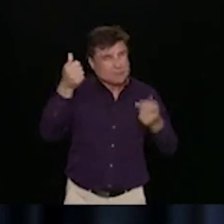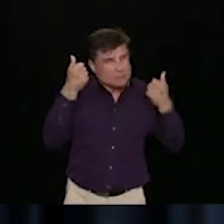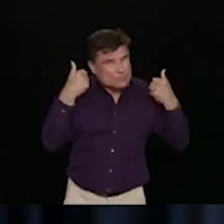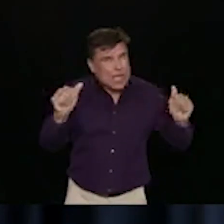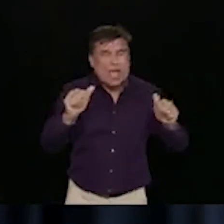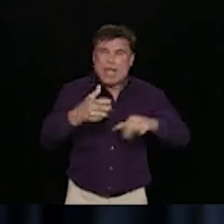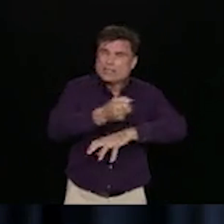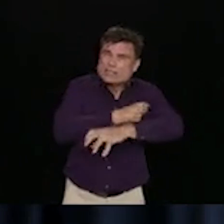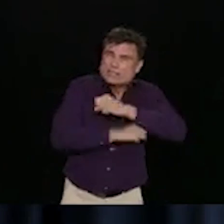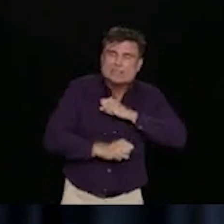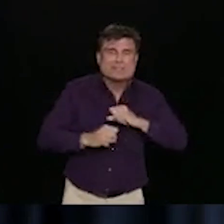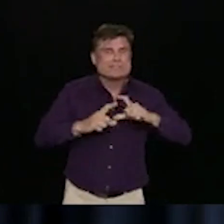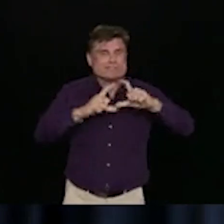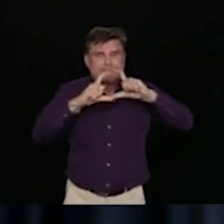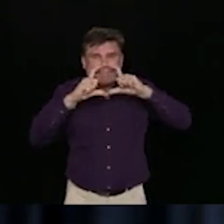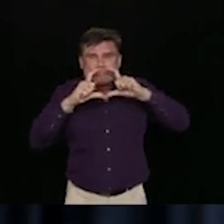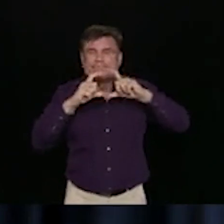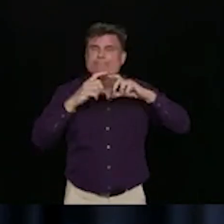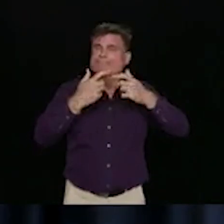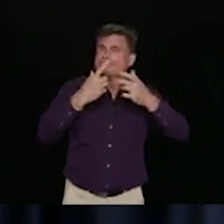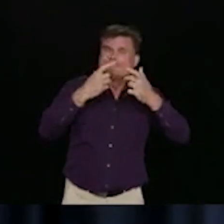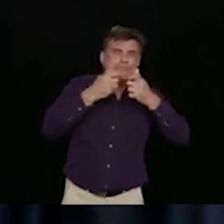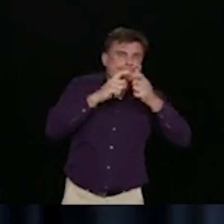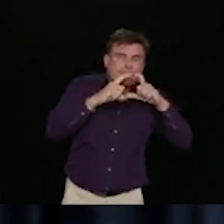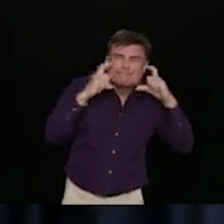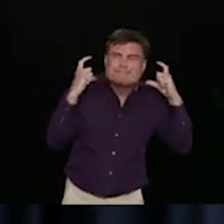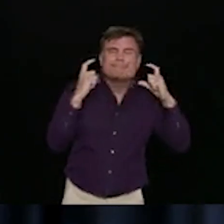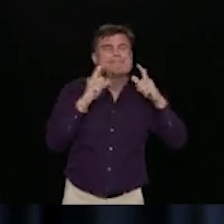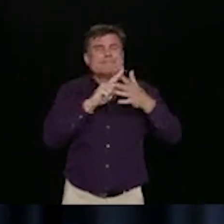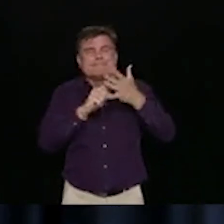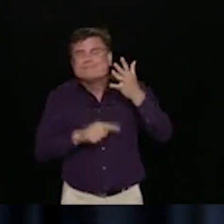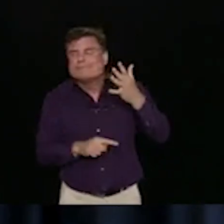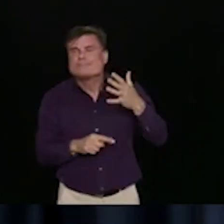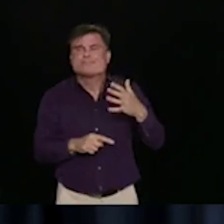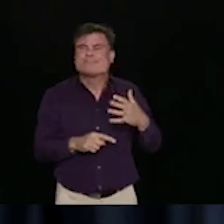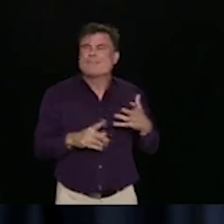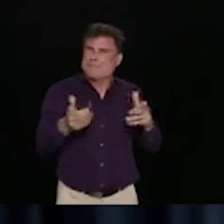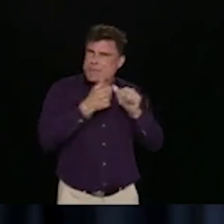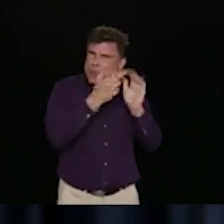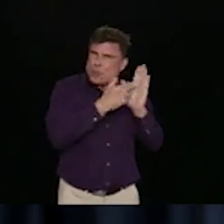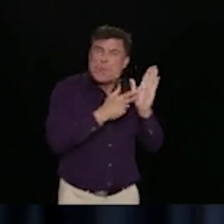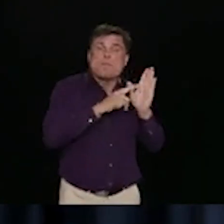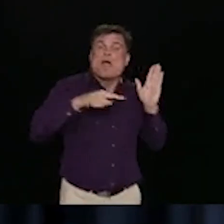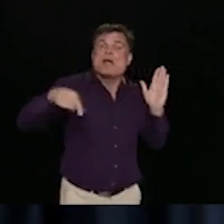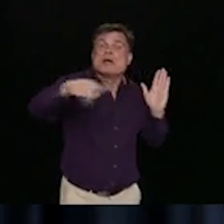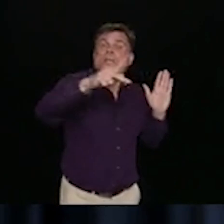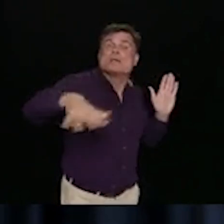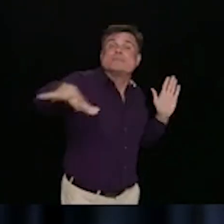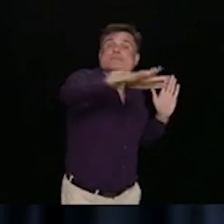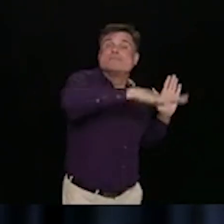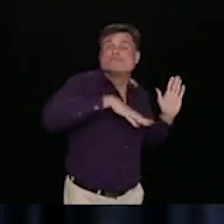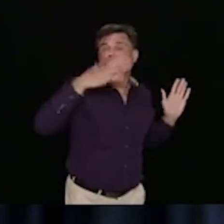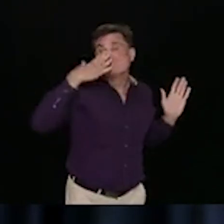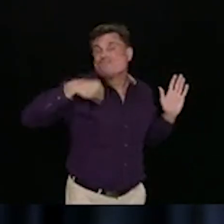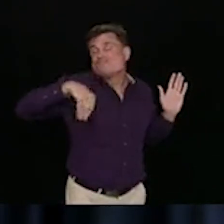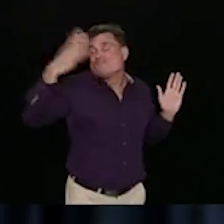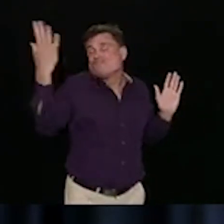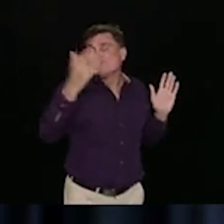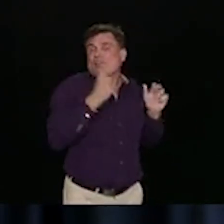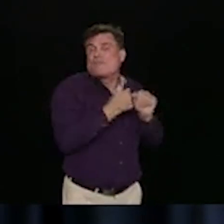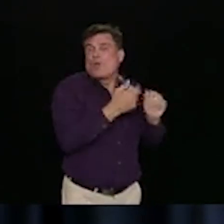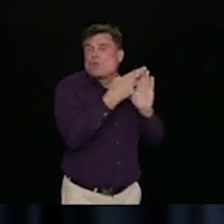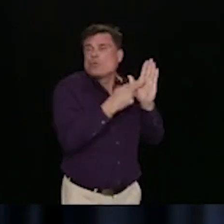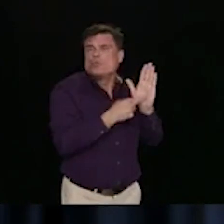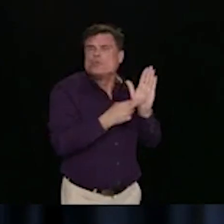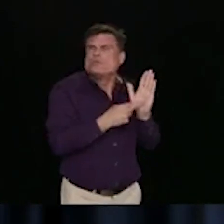as seriously as they would in other situations. What recourse does a restaurant employee have of when they're faced with someone who's blatantly flouting these rules.